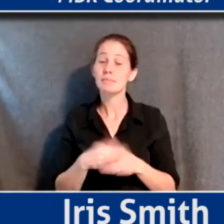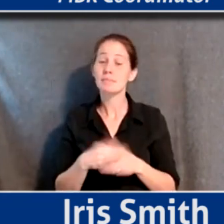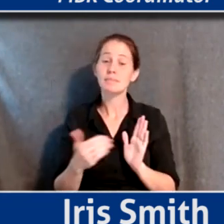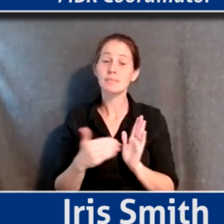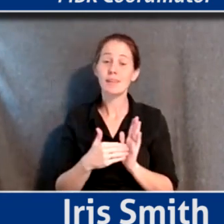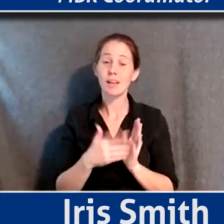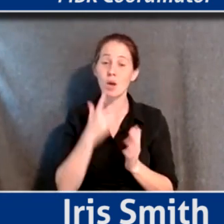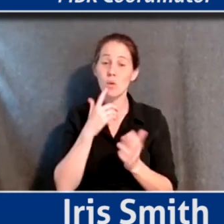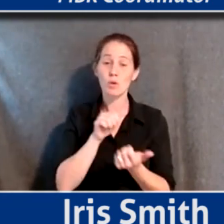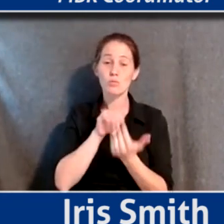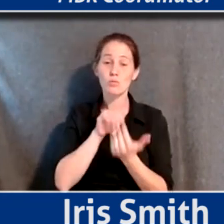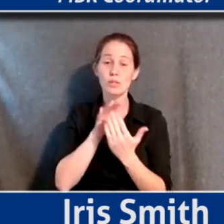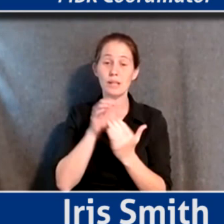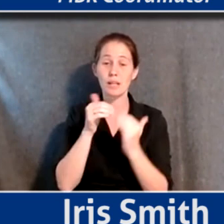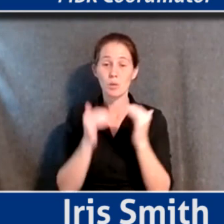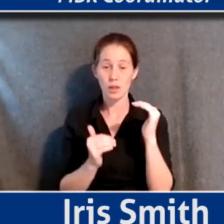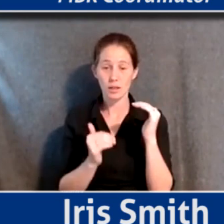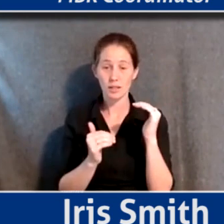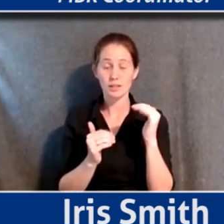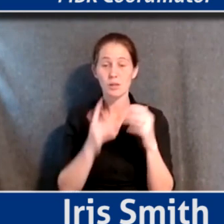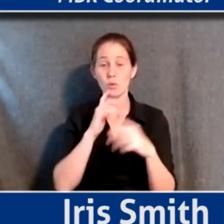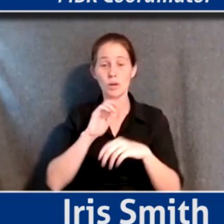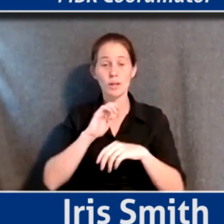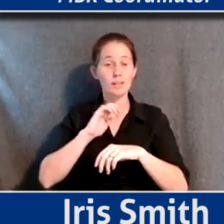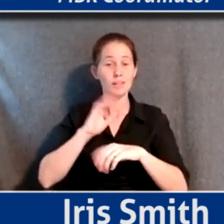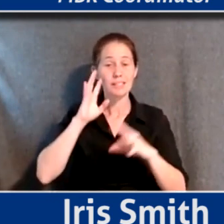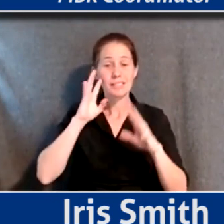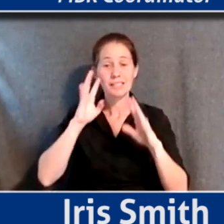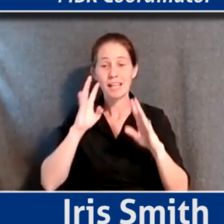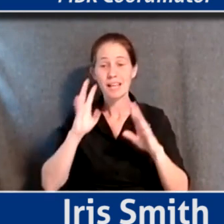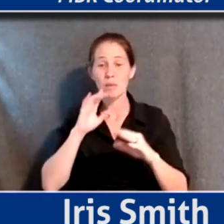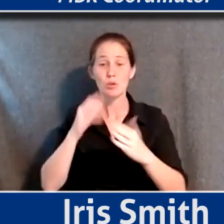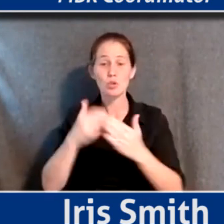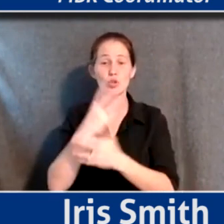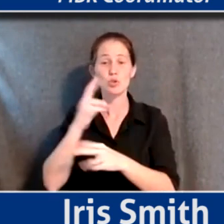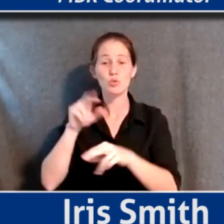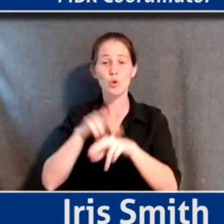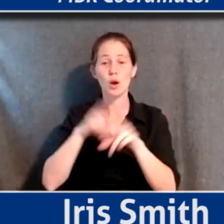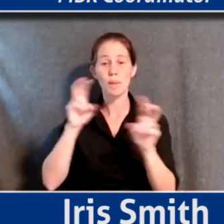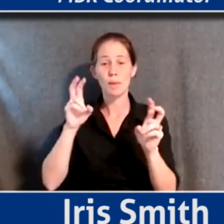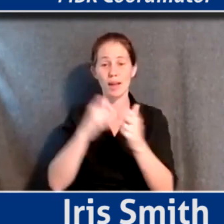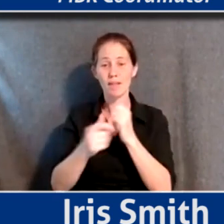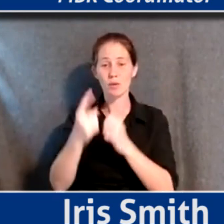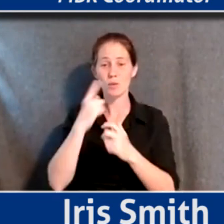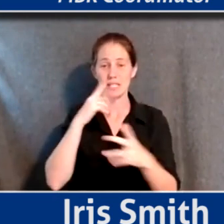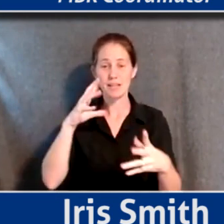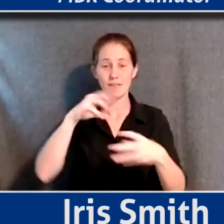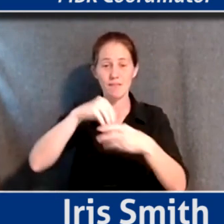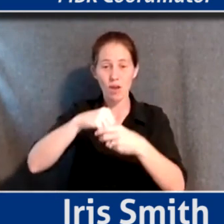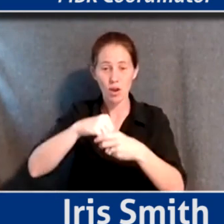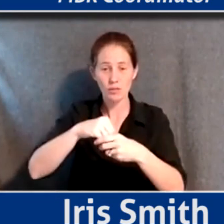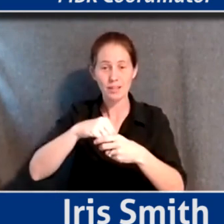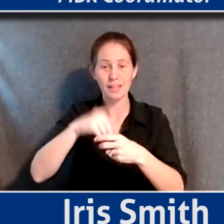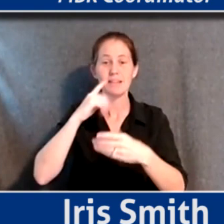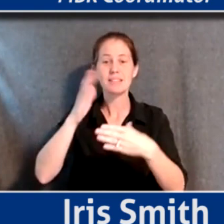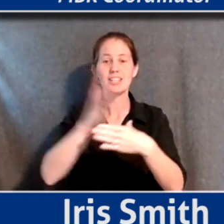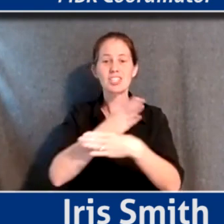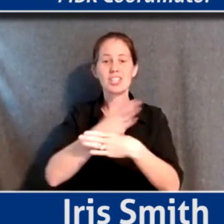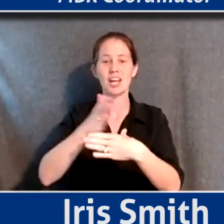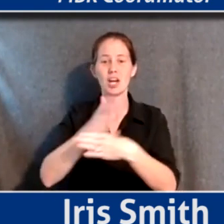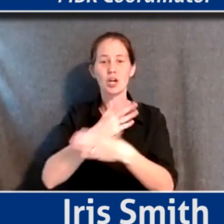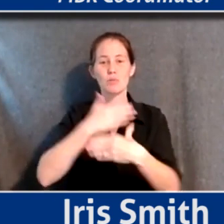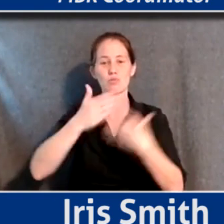we're addressing the inequalities. We're creating that new normal and everybody's involved with it. And it's a shared process.